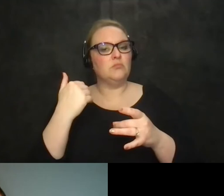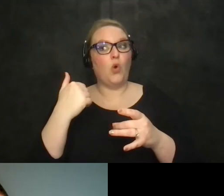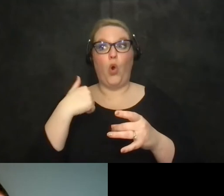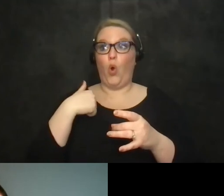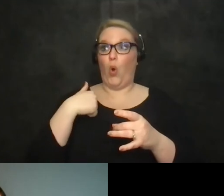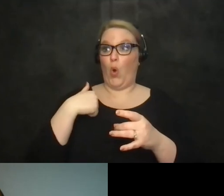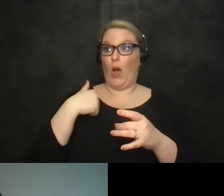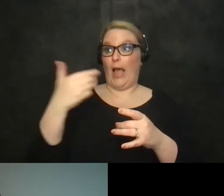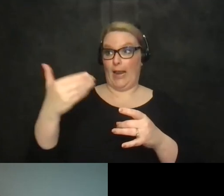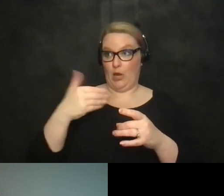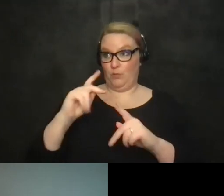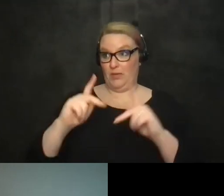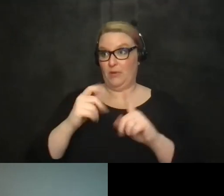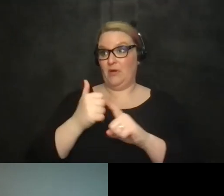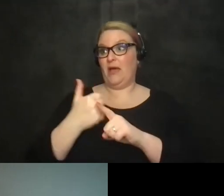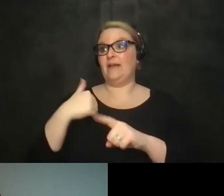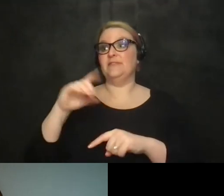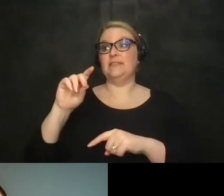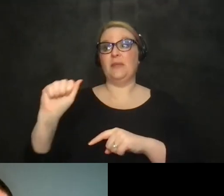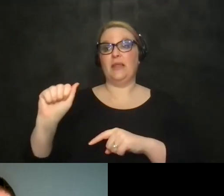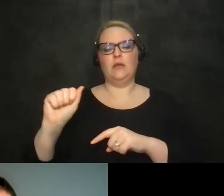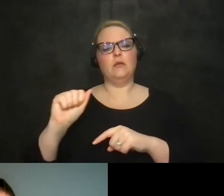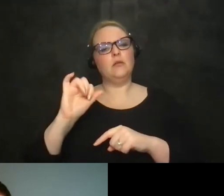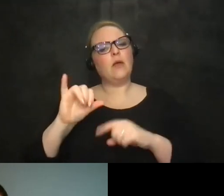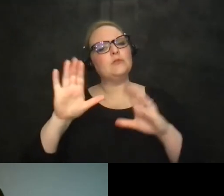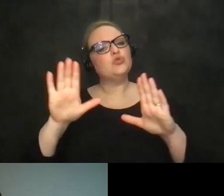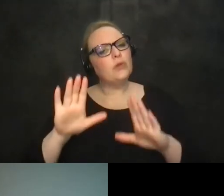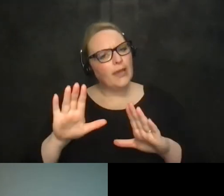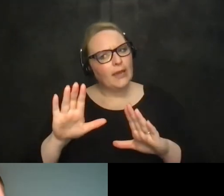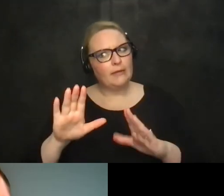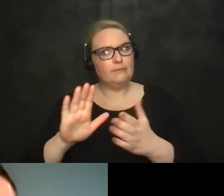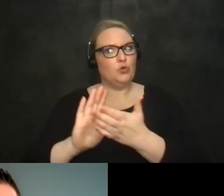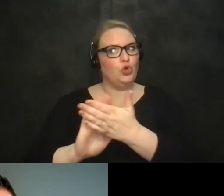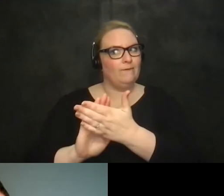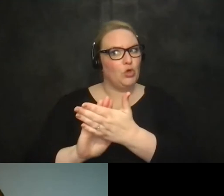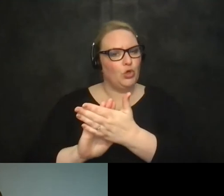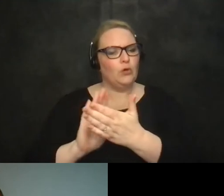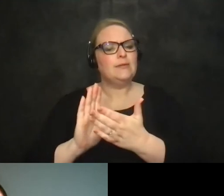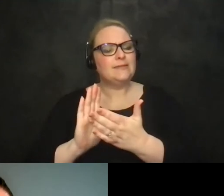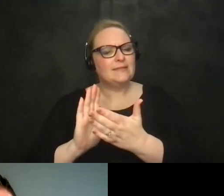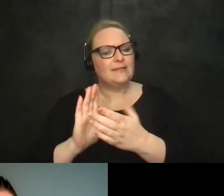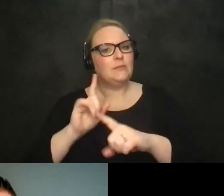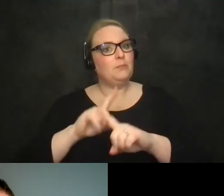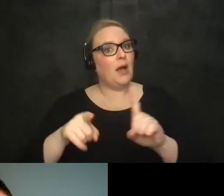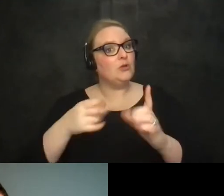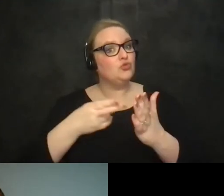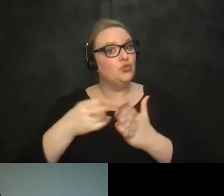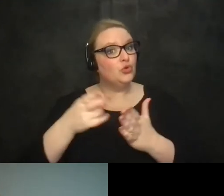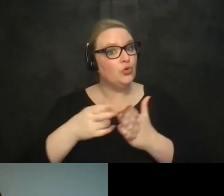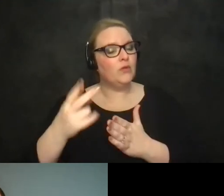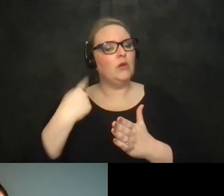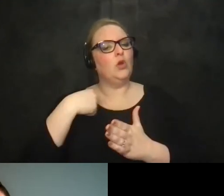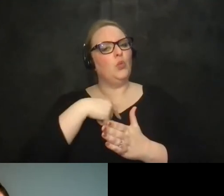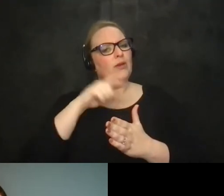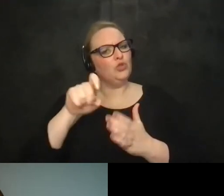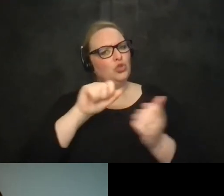disabilities i mean it's great and good for you but the truth is is that we should